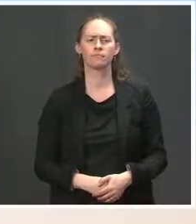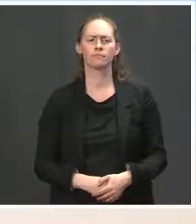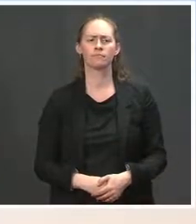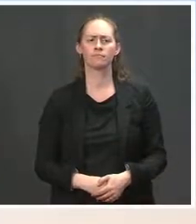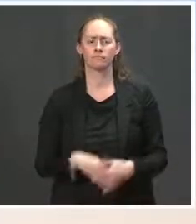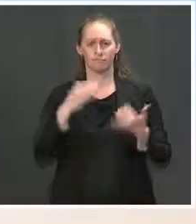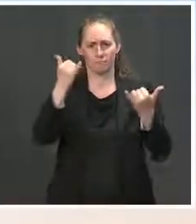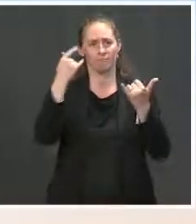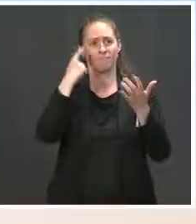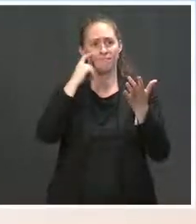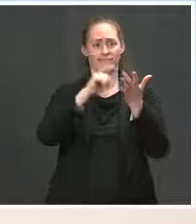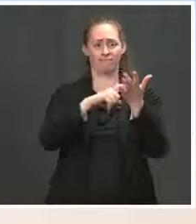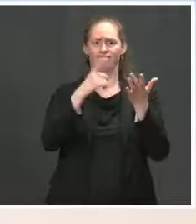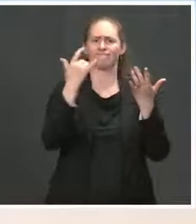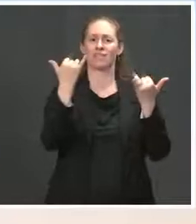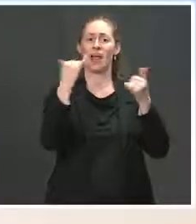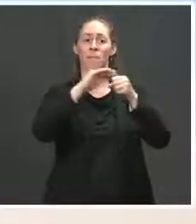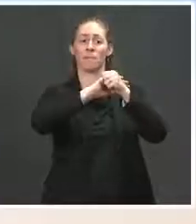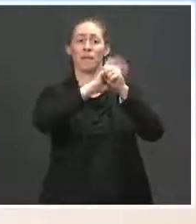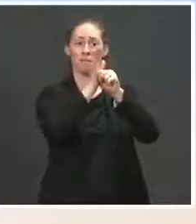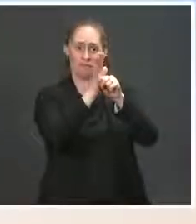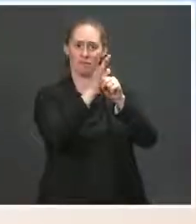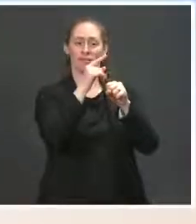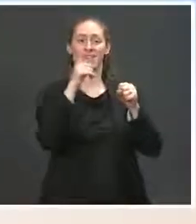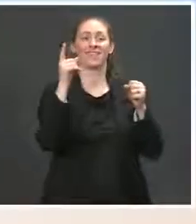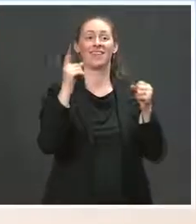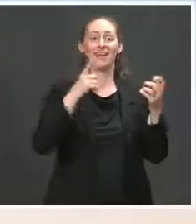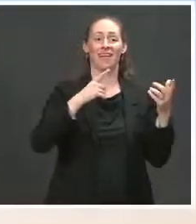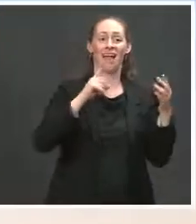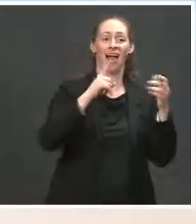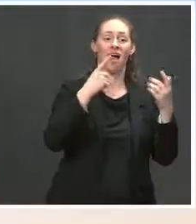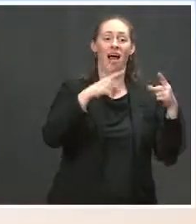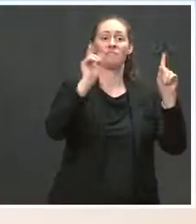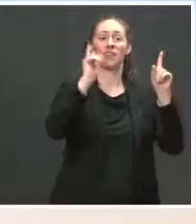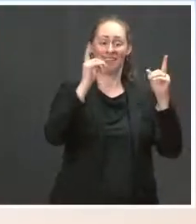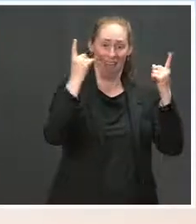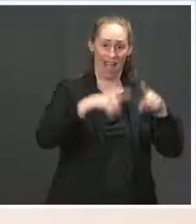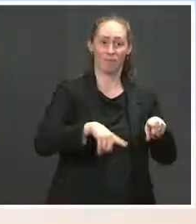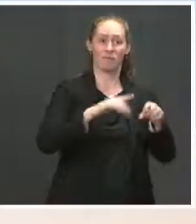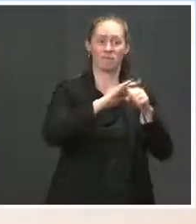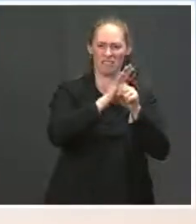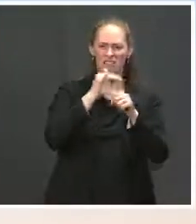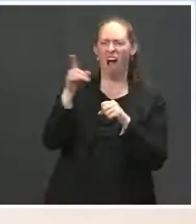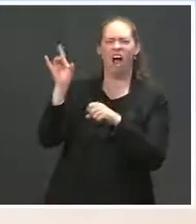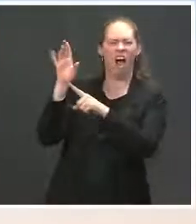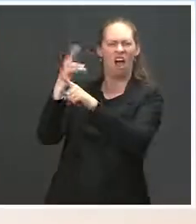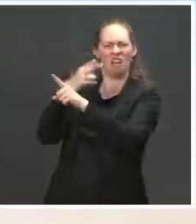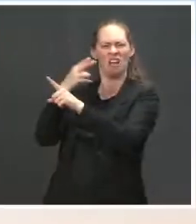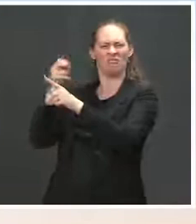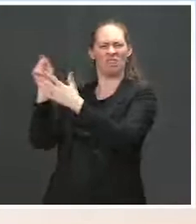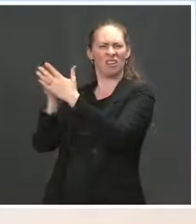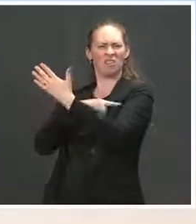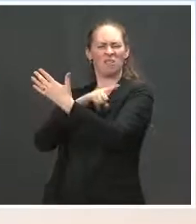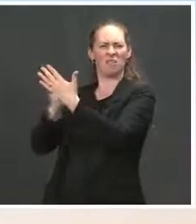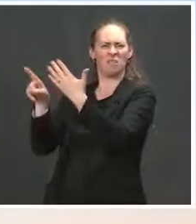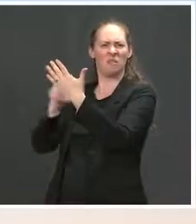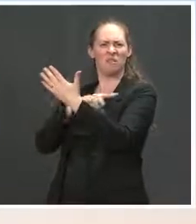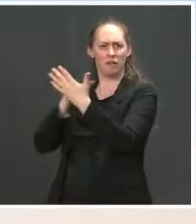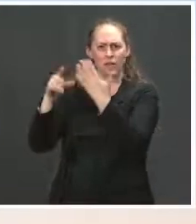in scrutiny by the likes of HHS and CMS. In one of the more egregious cases, federal grand jury investigation is underway,